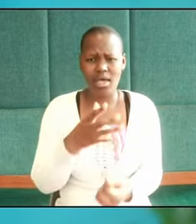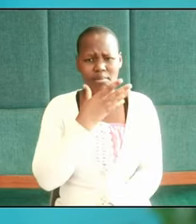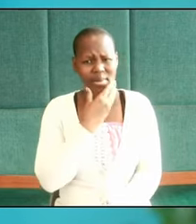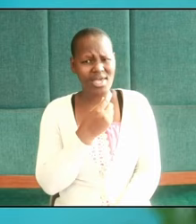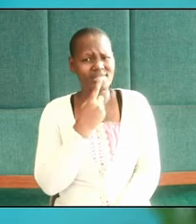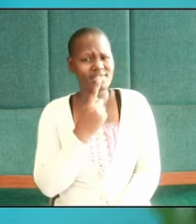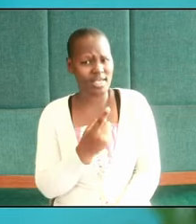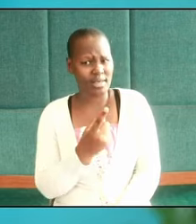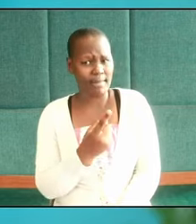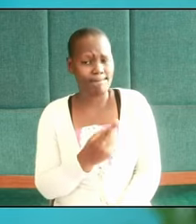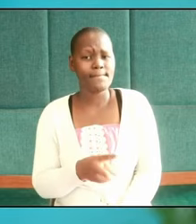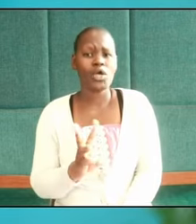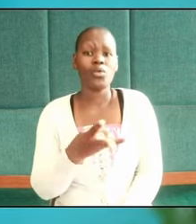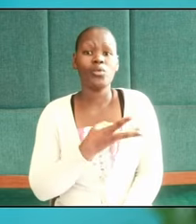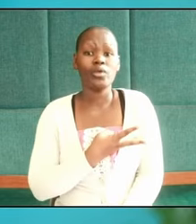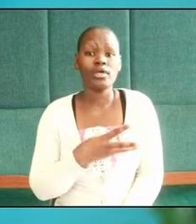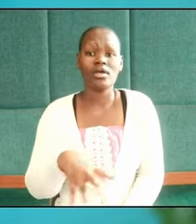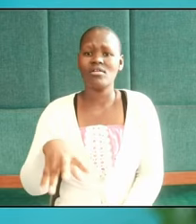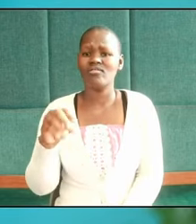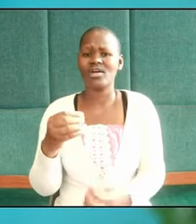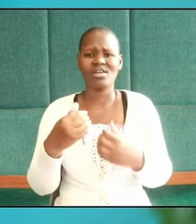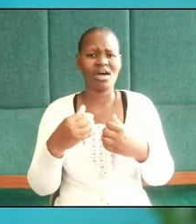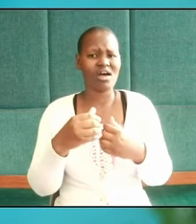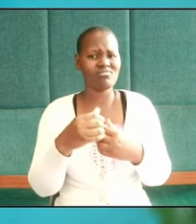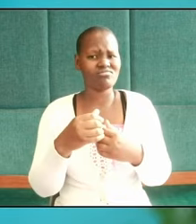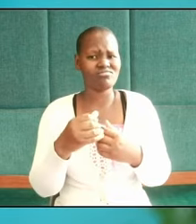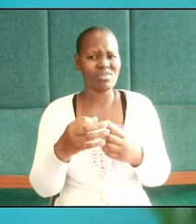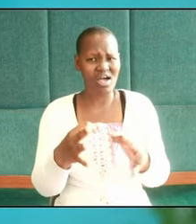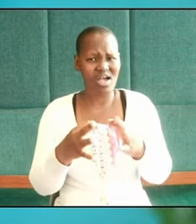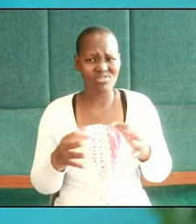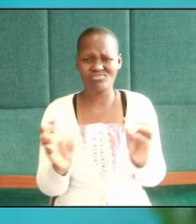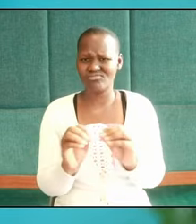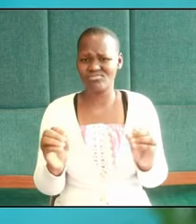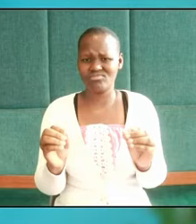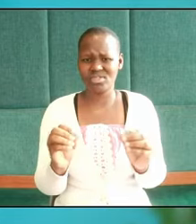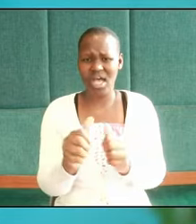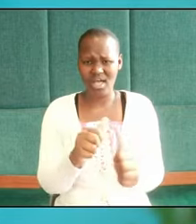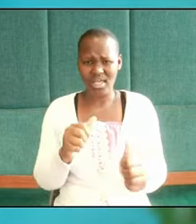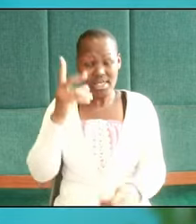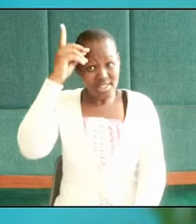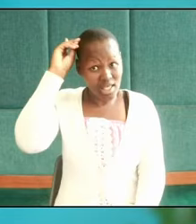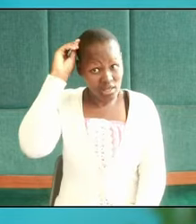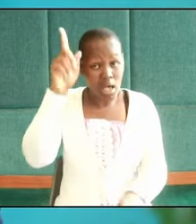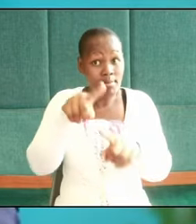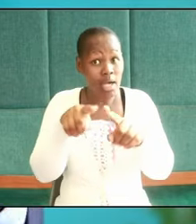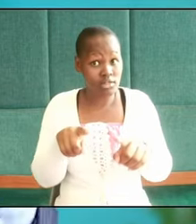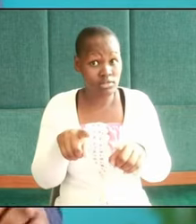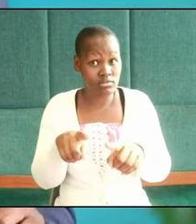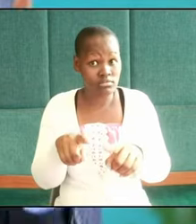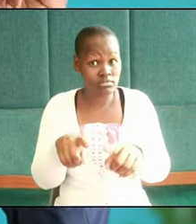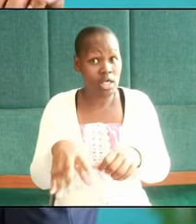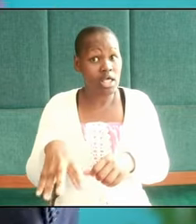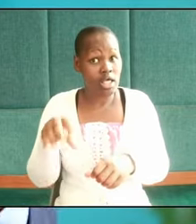said we shall not find any charge against this Daniel unless we find it against